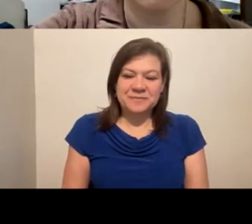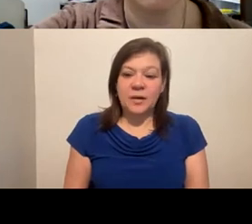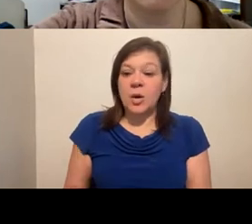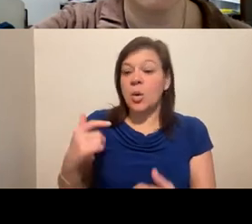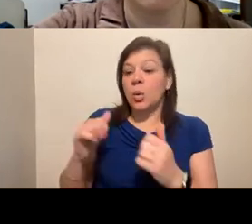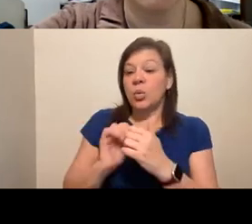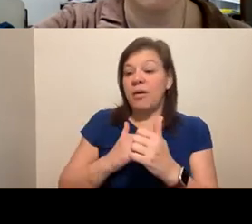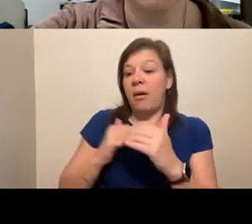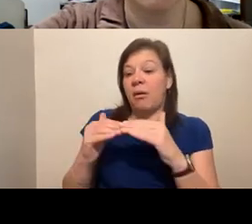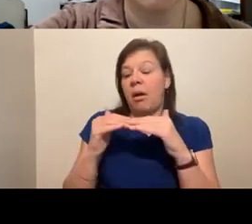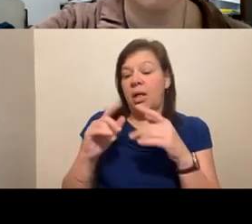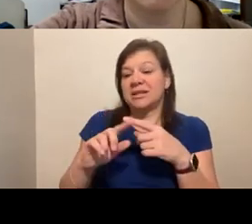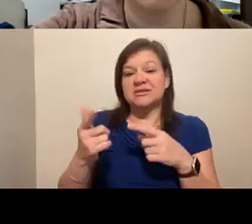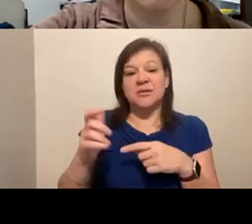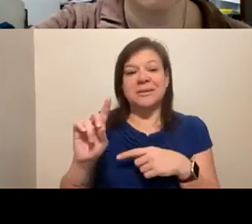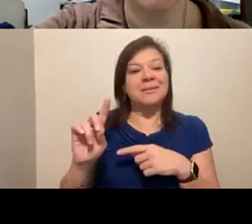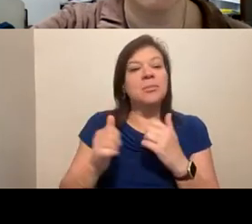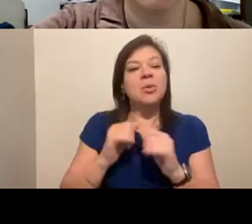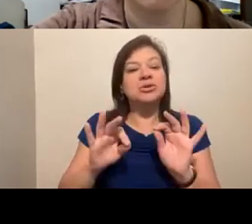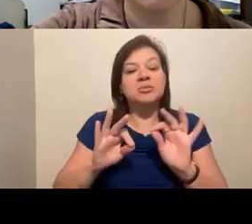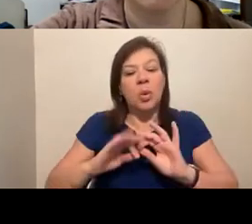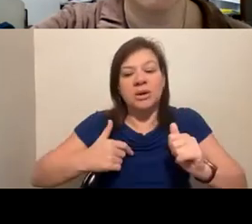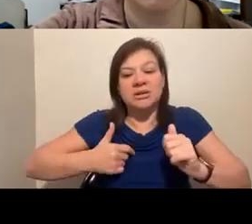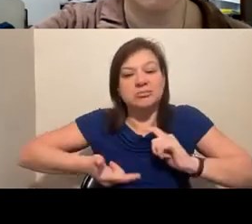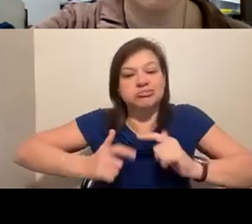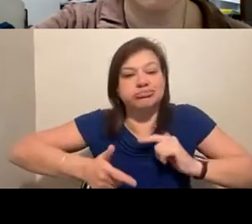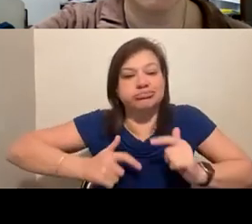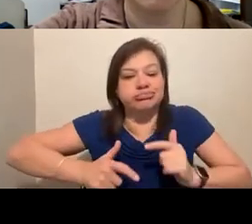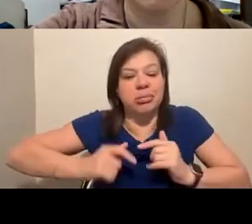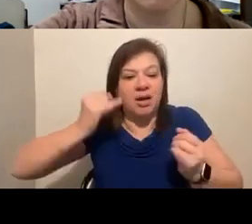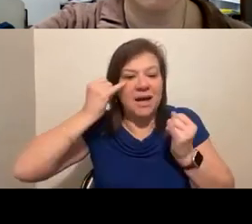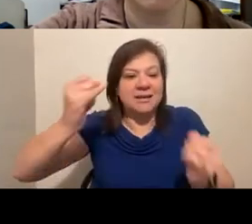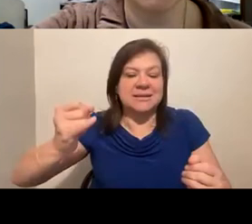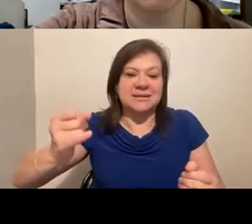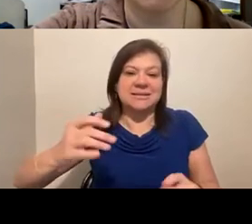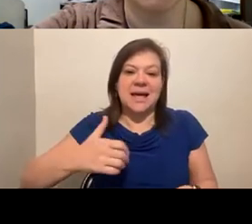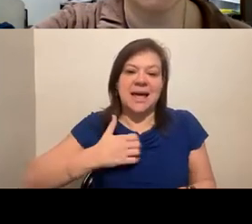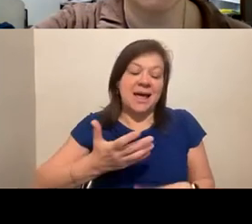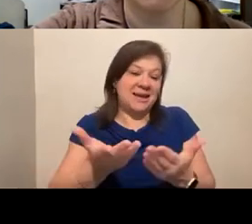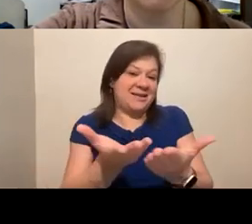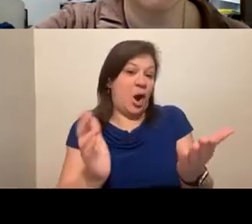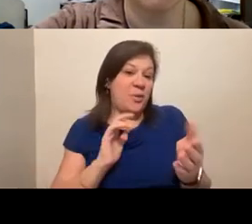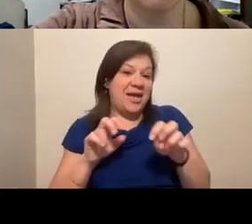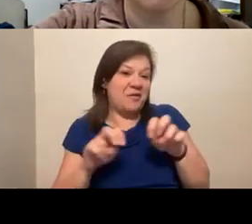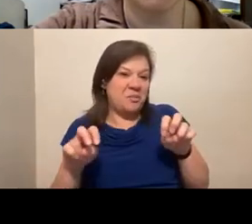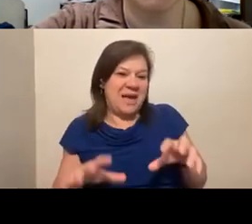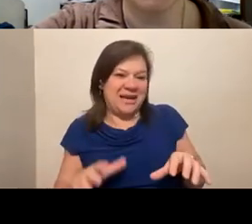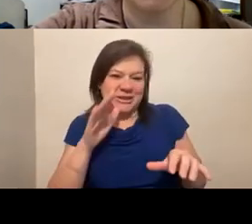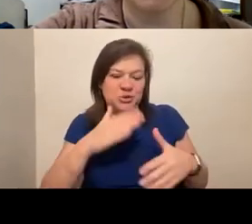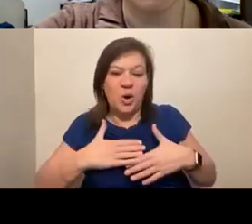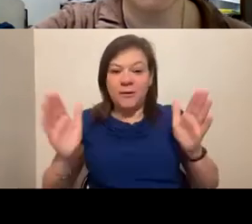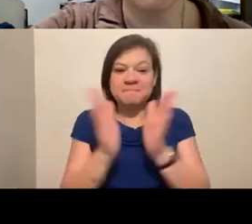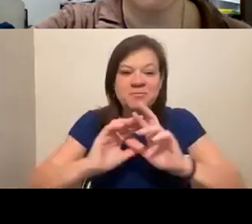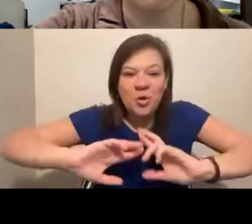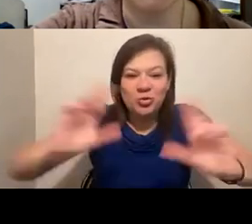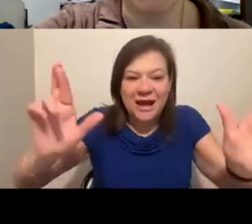really is about this exchange of ideas and we have the generosity of our panelists ready to